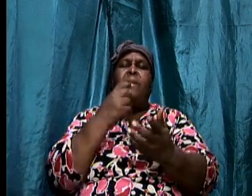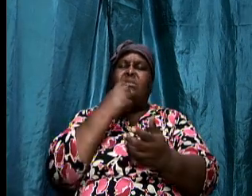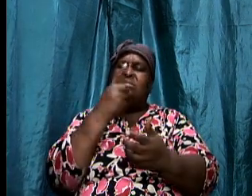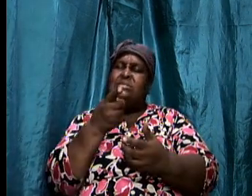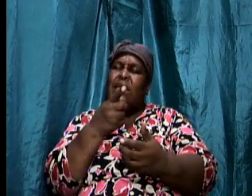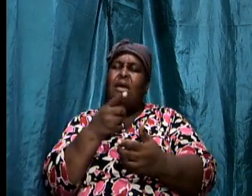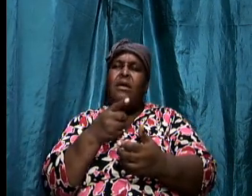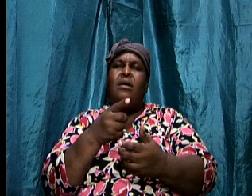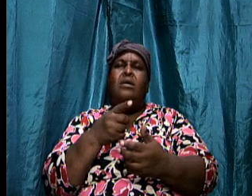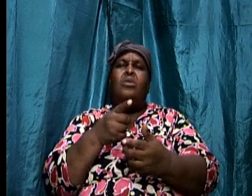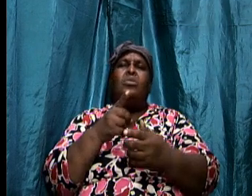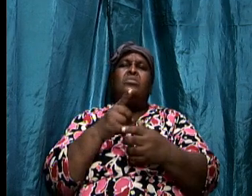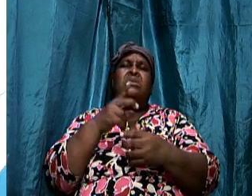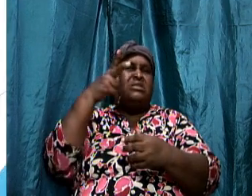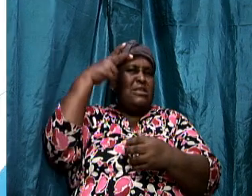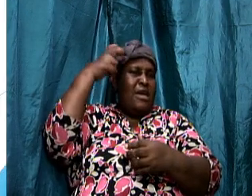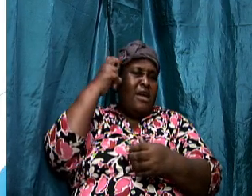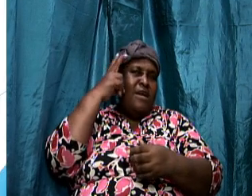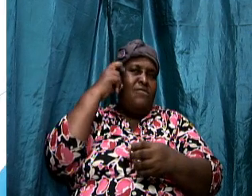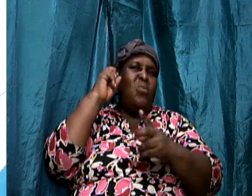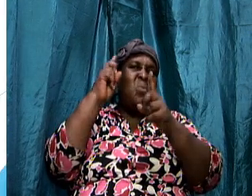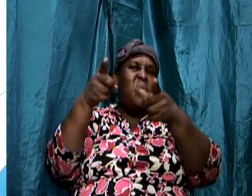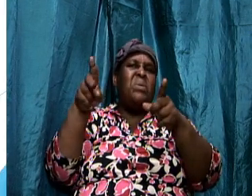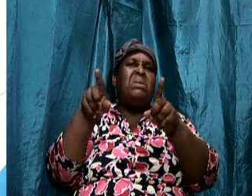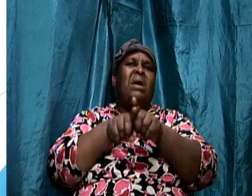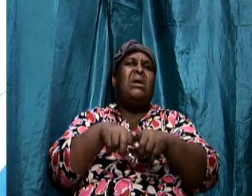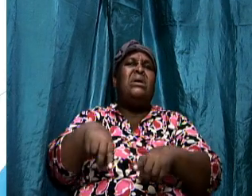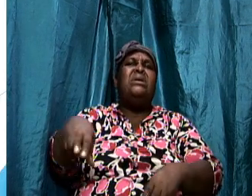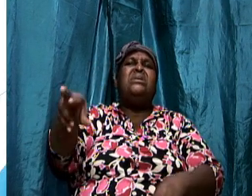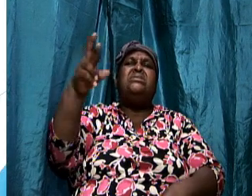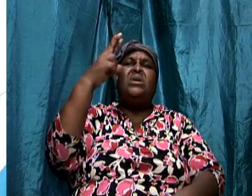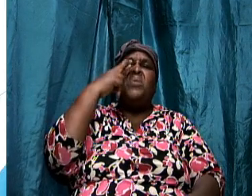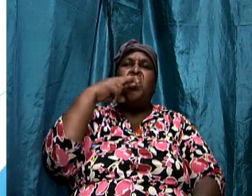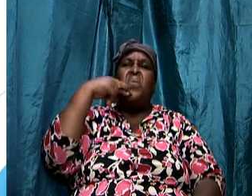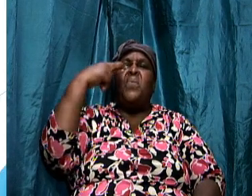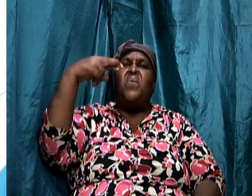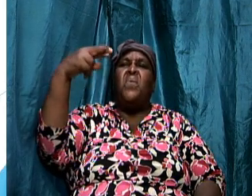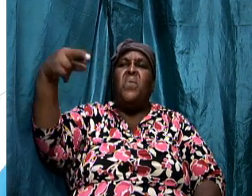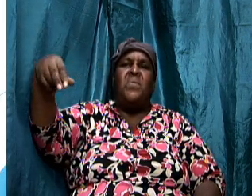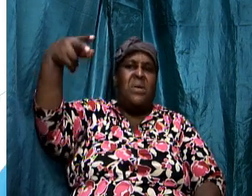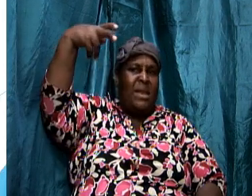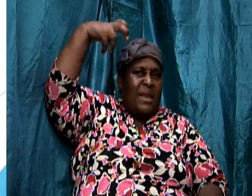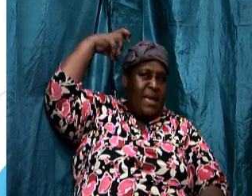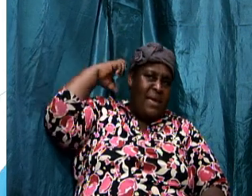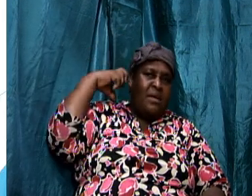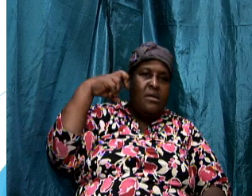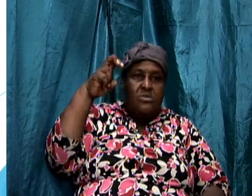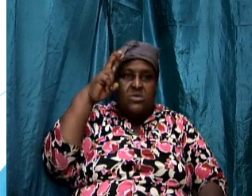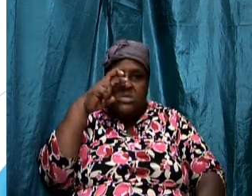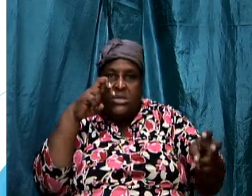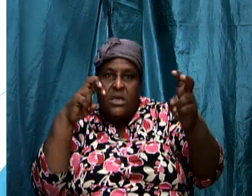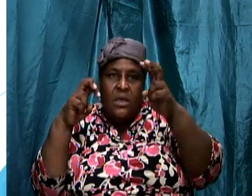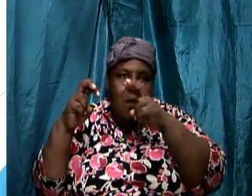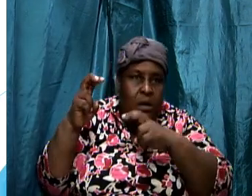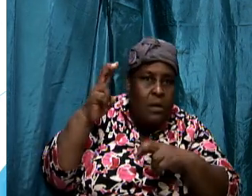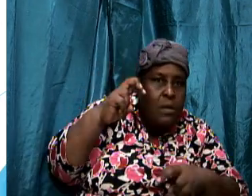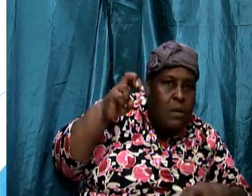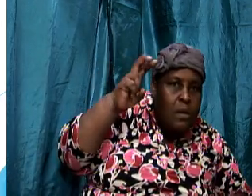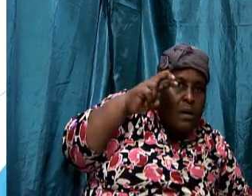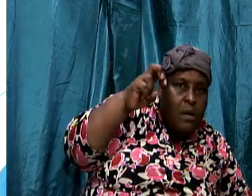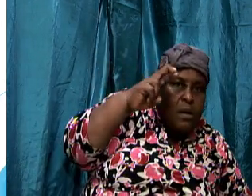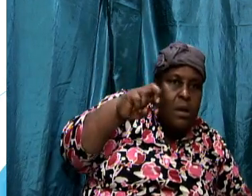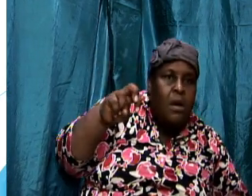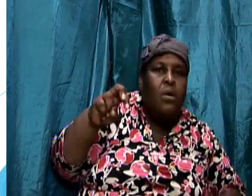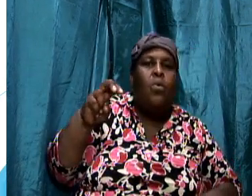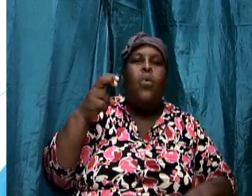seeking whom he may devour and i want us to understand you know the term first peter 5